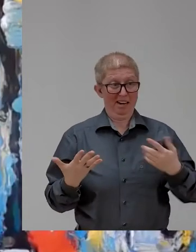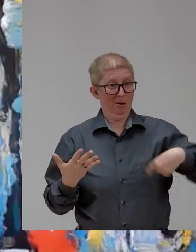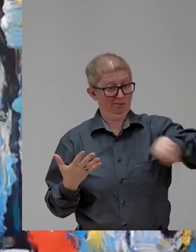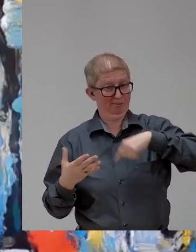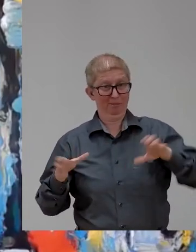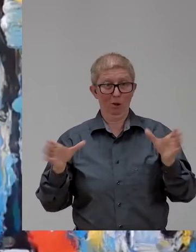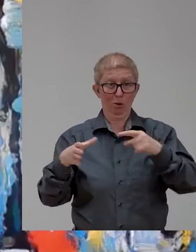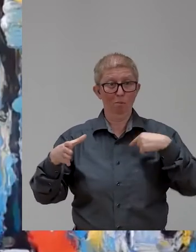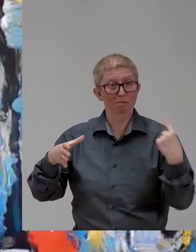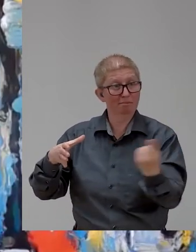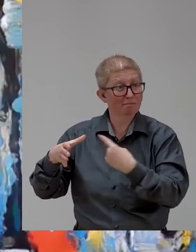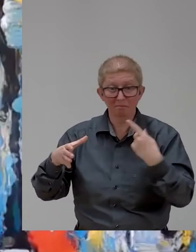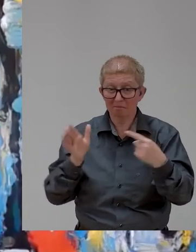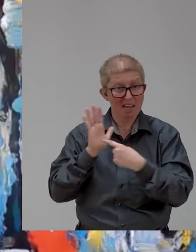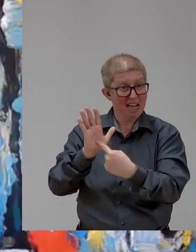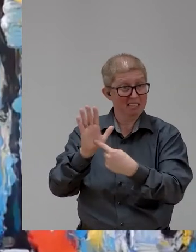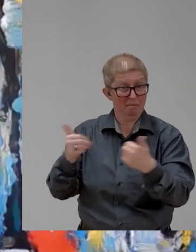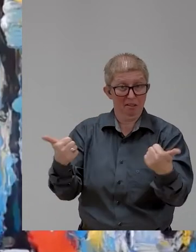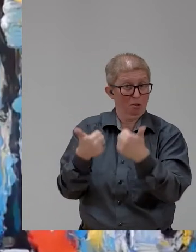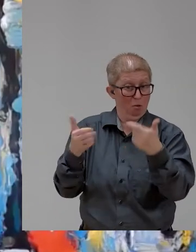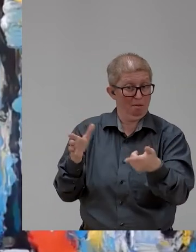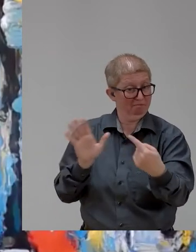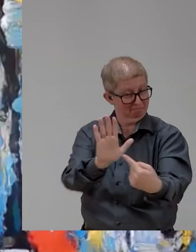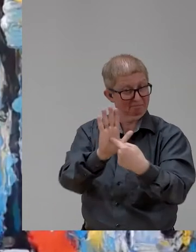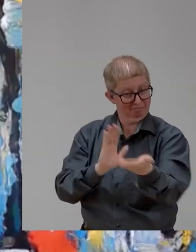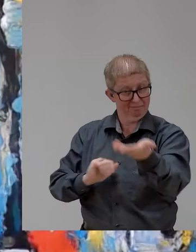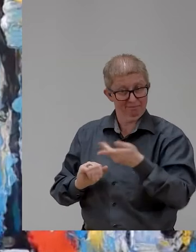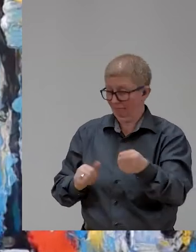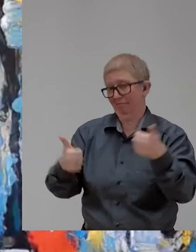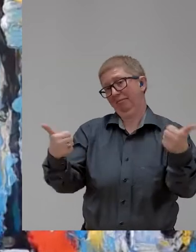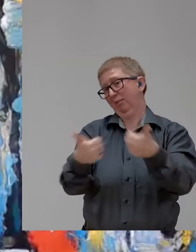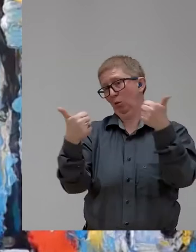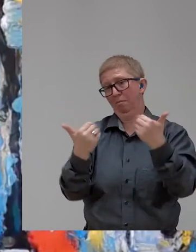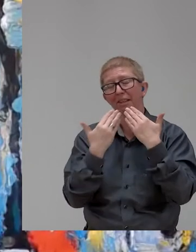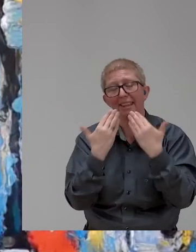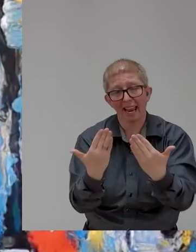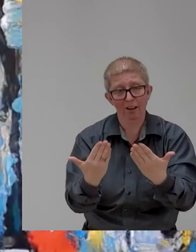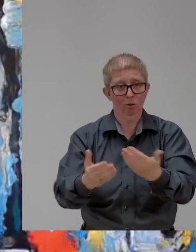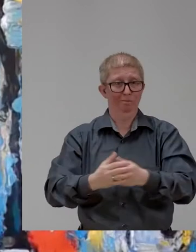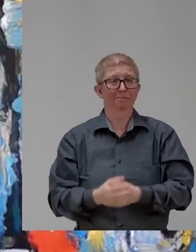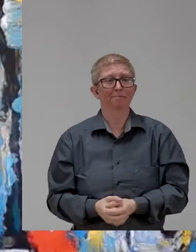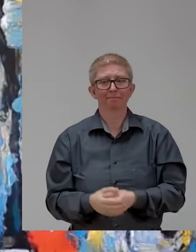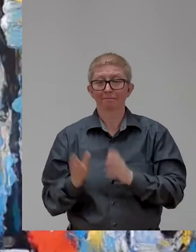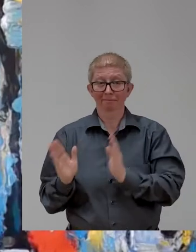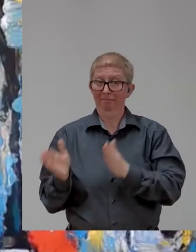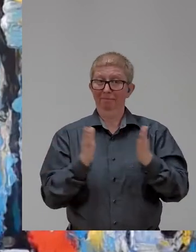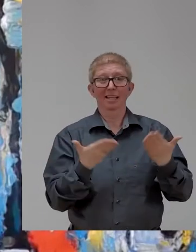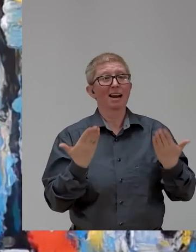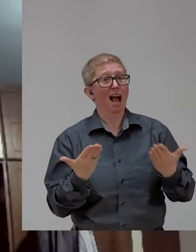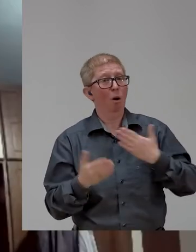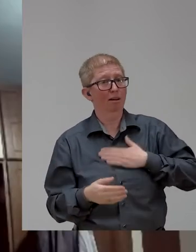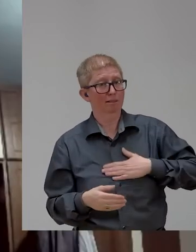definitely a great, great tip, Martin. Thank you very much. And now I would like to invite Yeti, please.